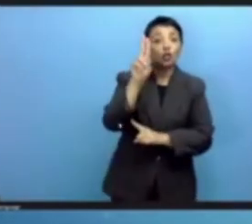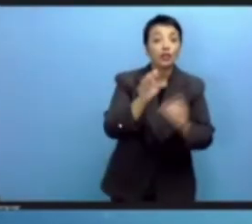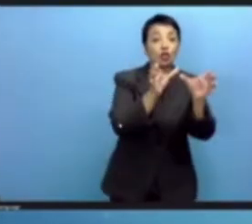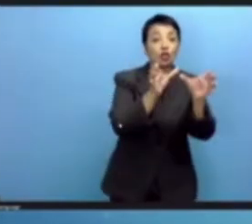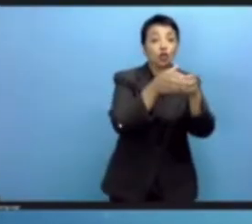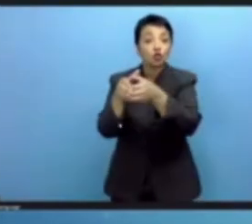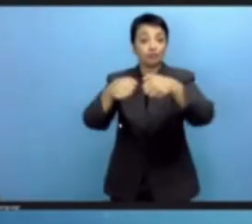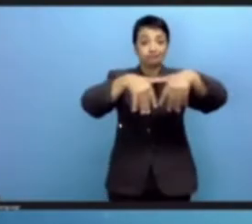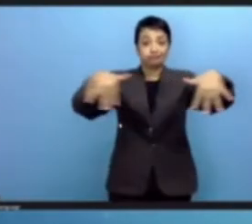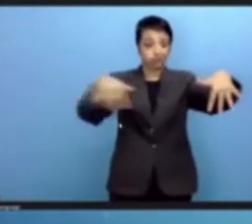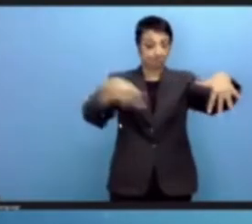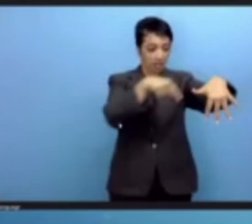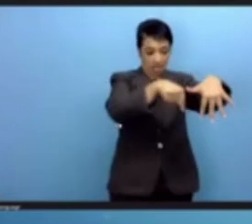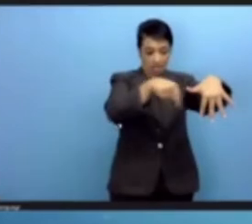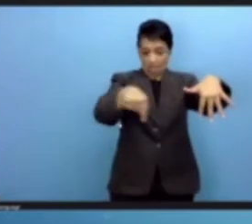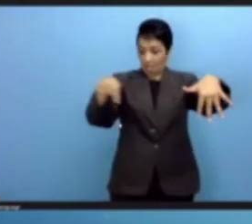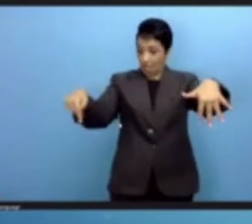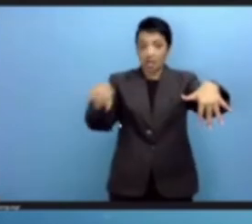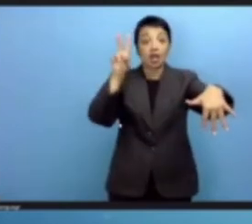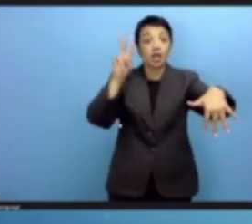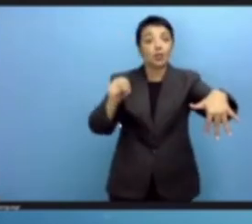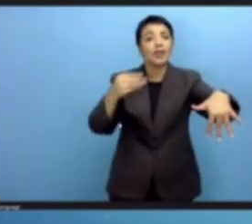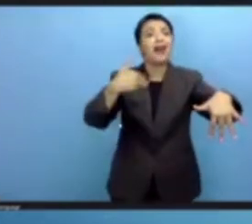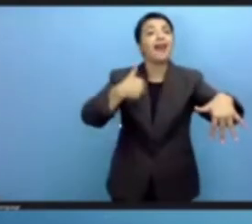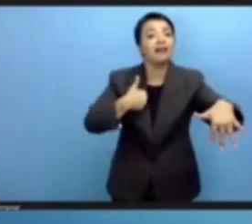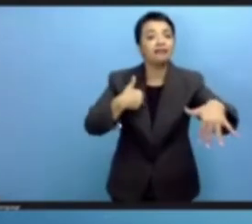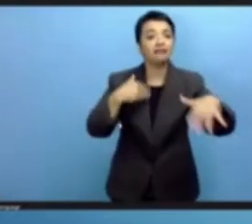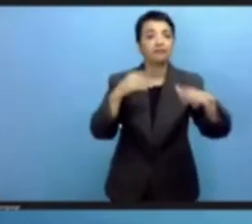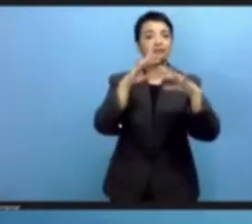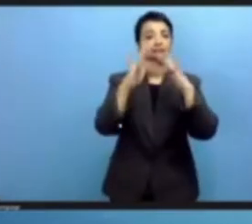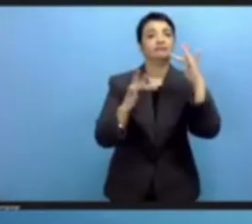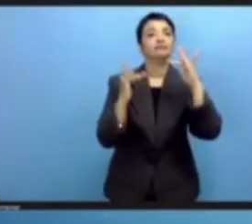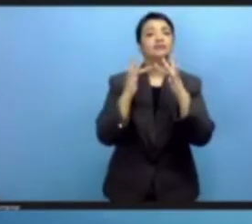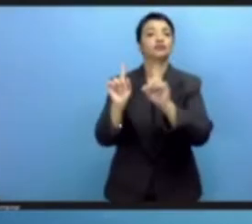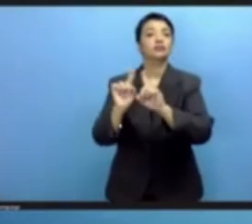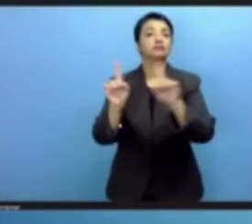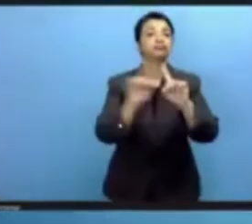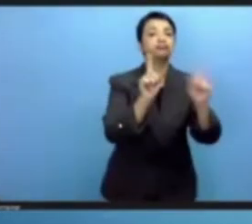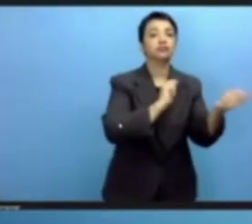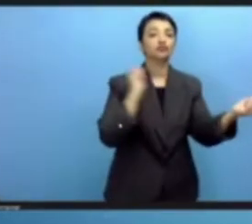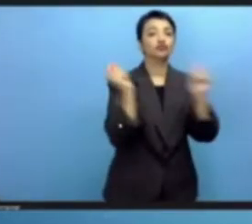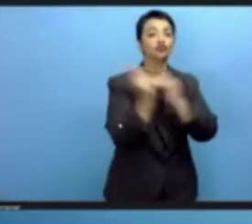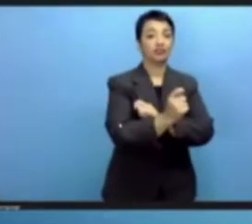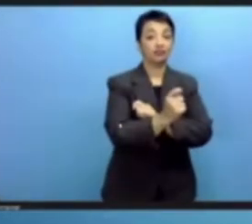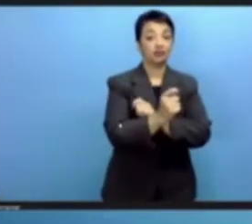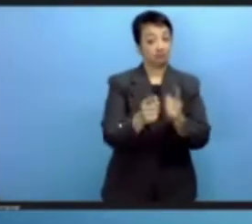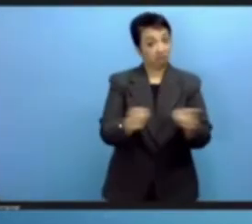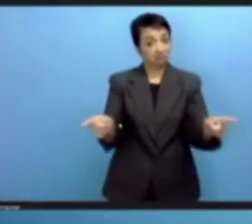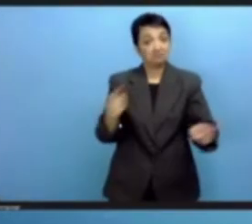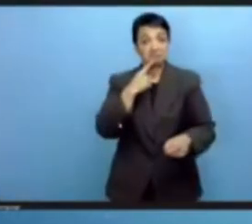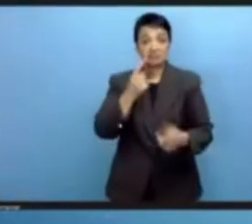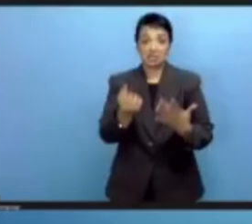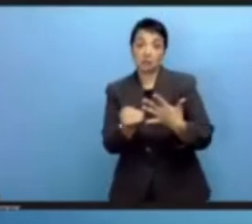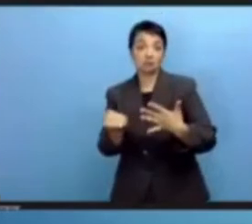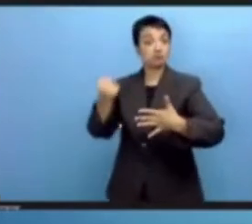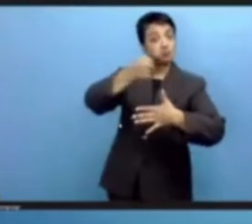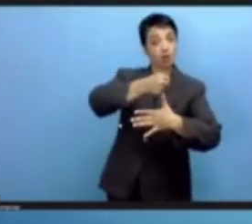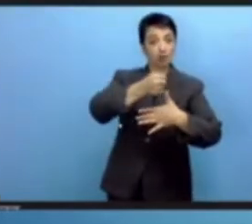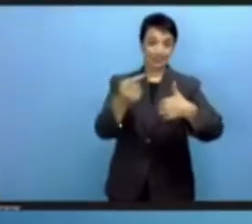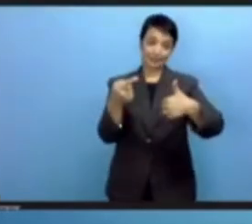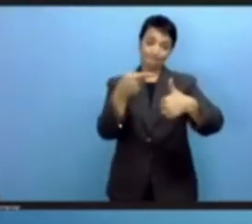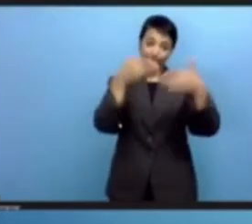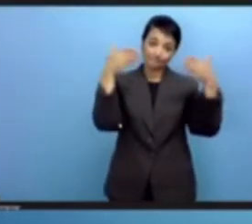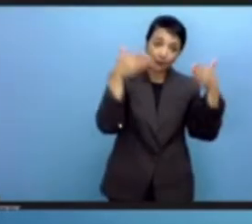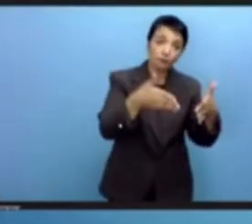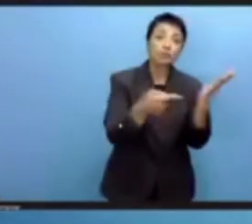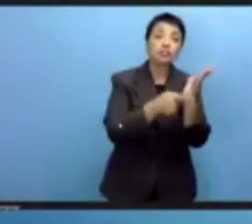and related issues as one of its top priorities. That's good to see. But I think